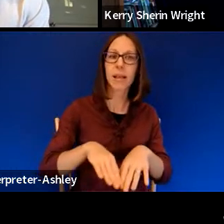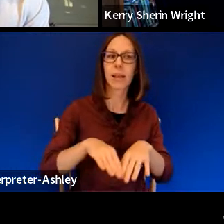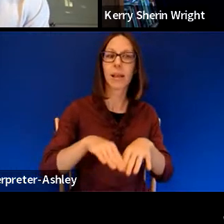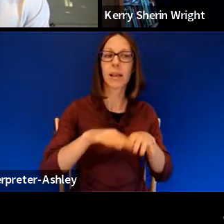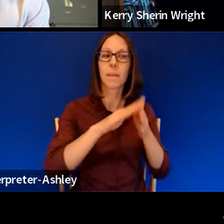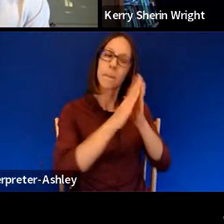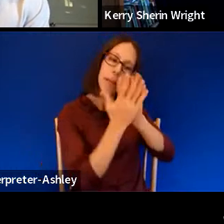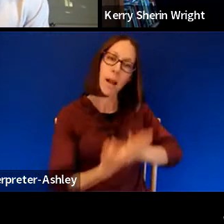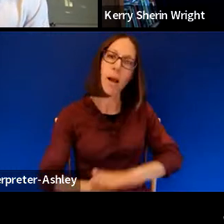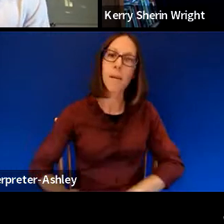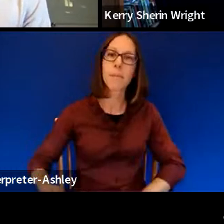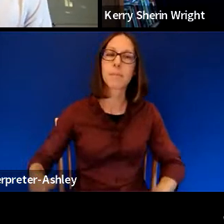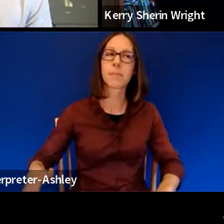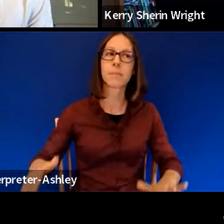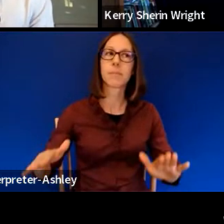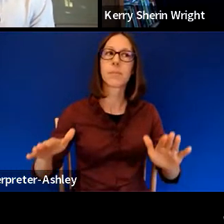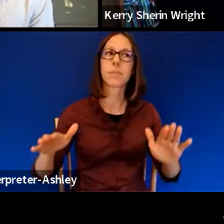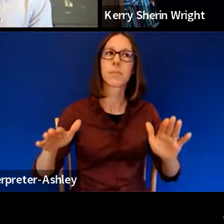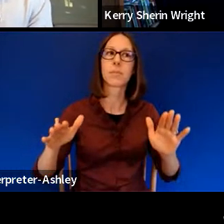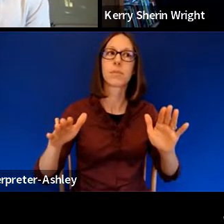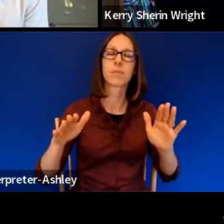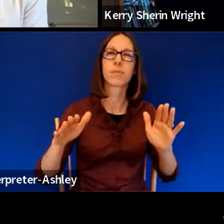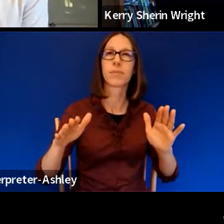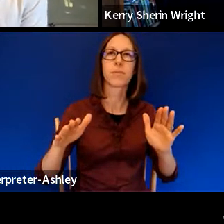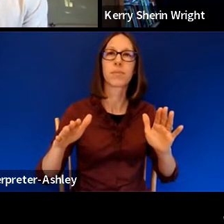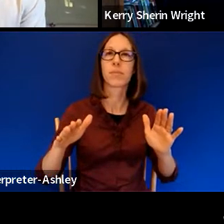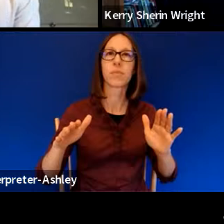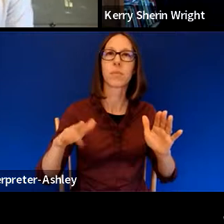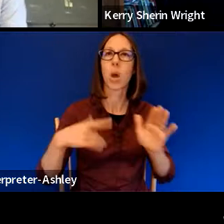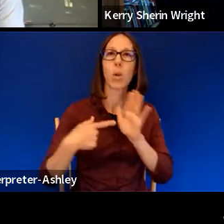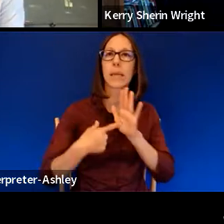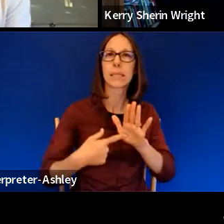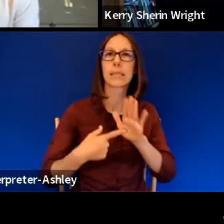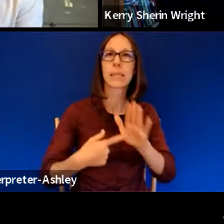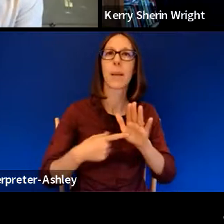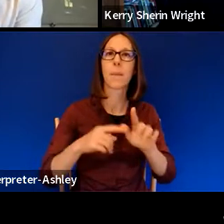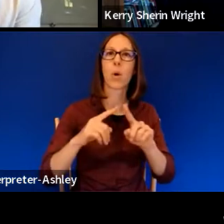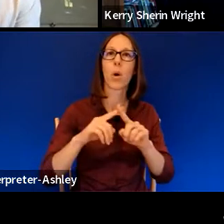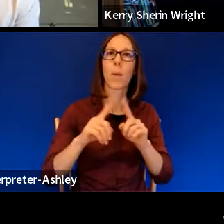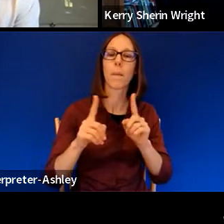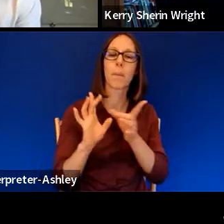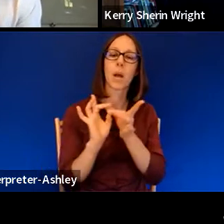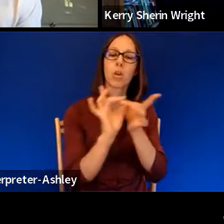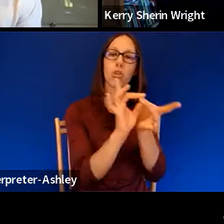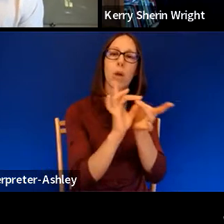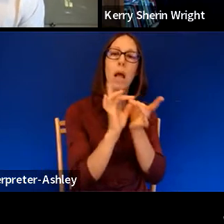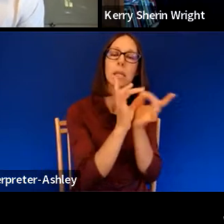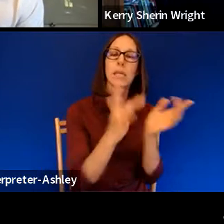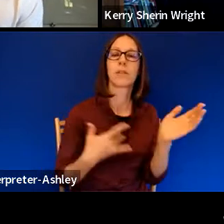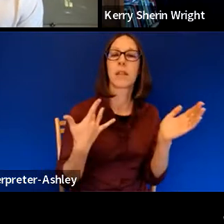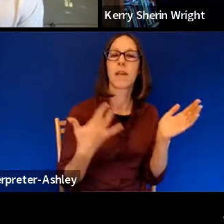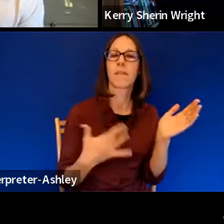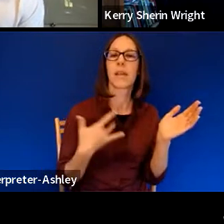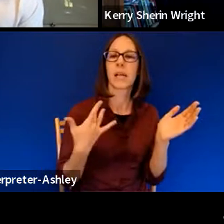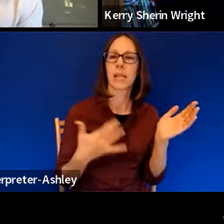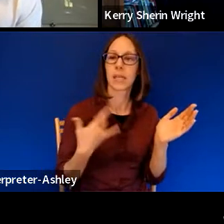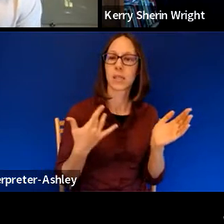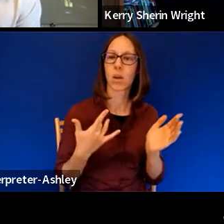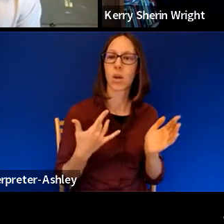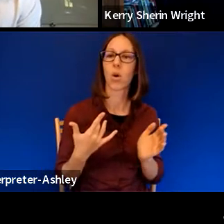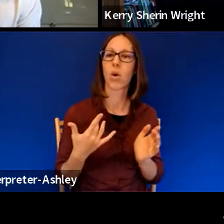uh, simple, not more than a symbol, but a correlative to these feelings. Um, and when you